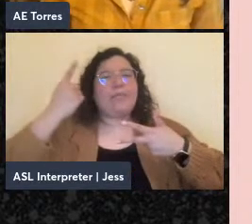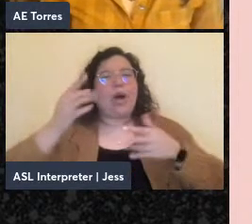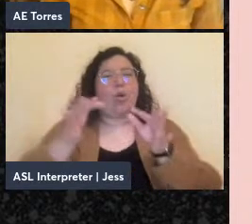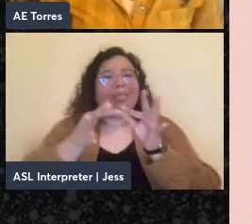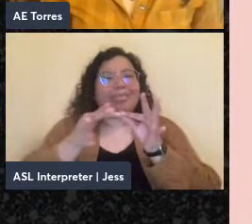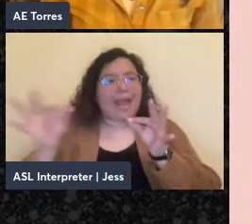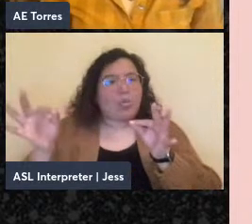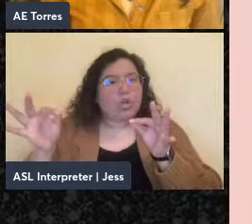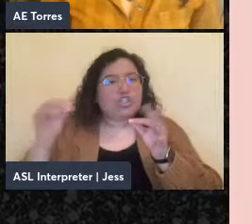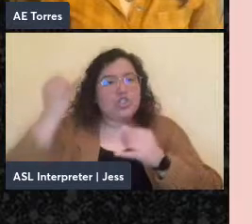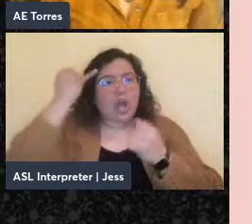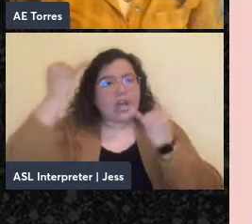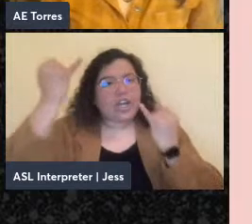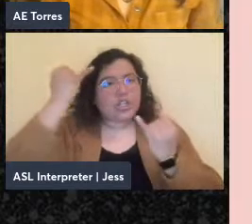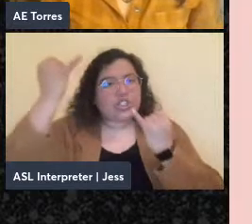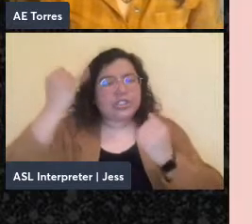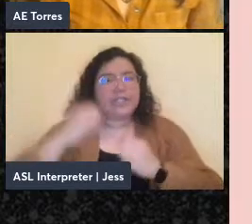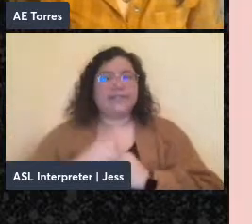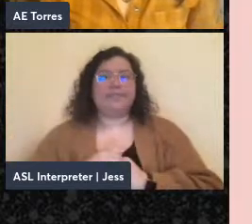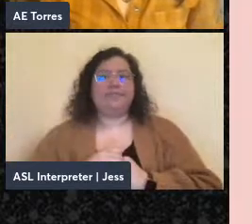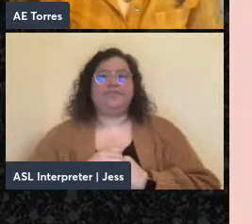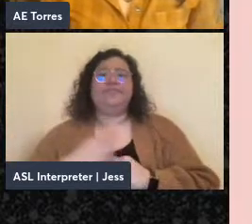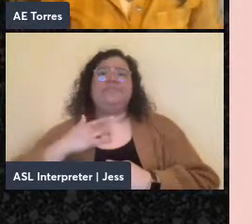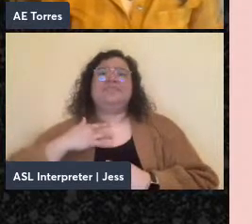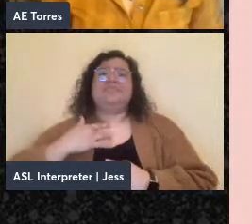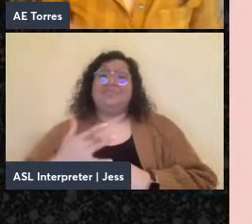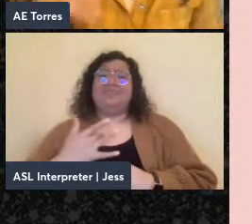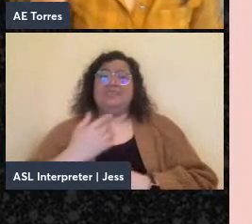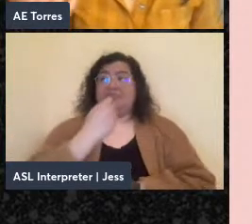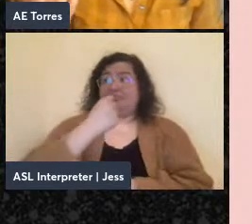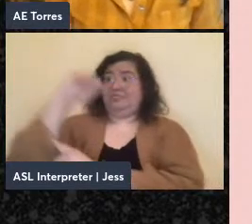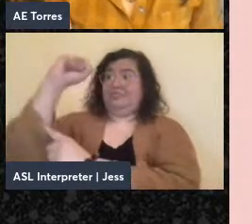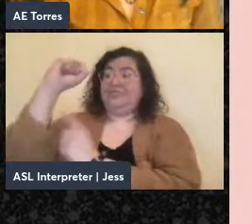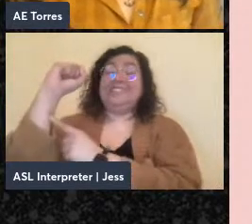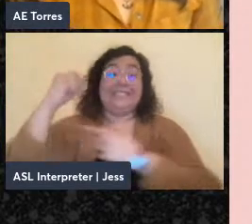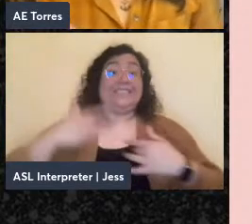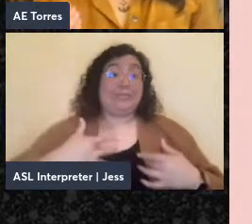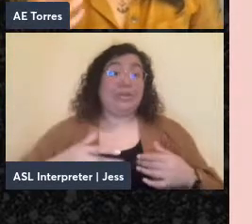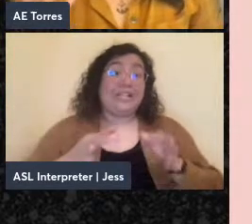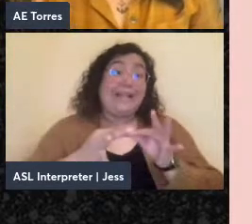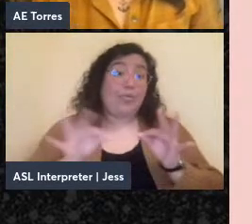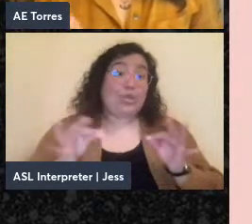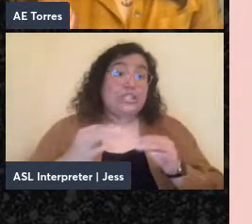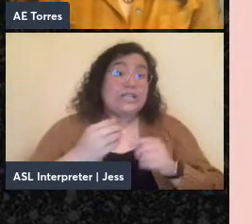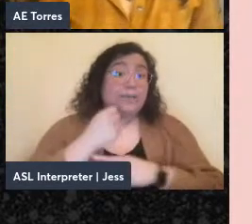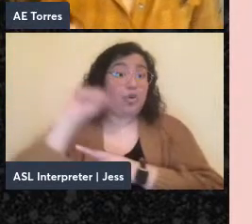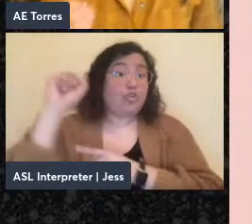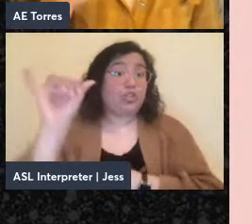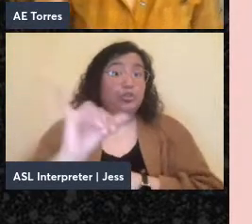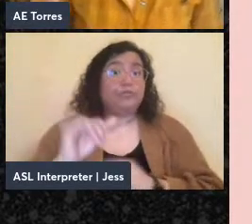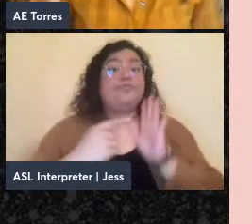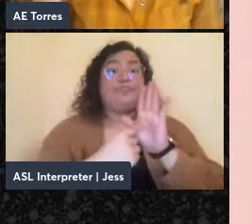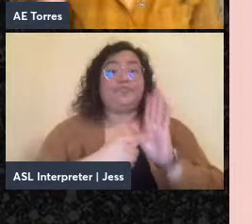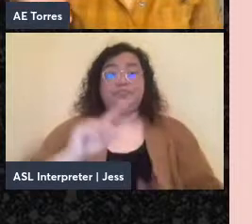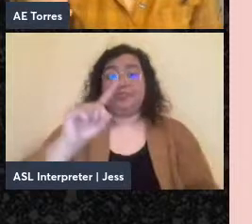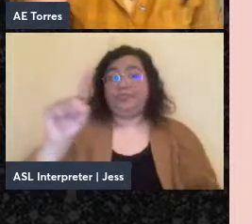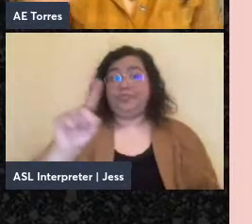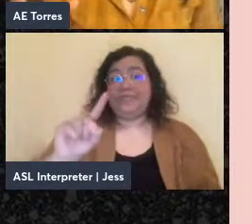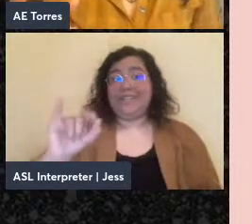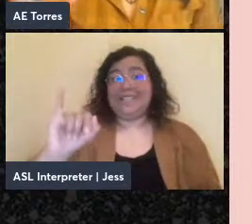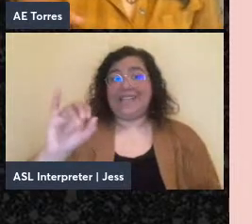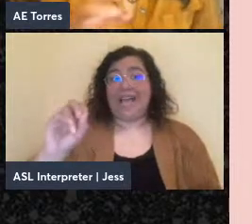political movements tend to also be linguistic movements. Zionism, for example, expresses the idea of a single